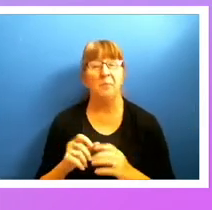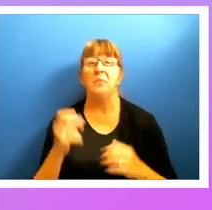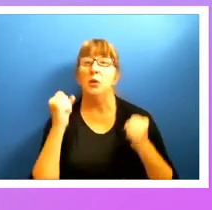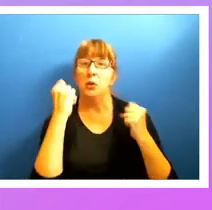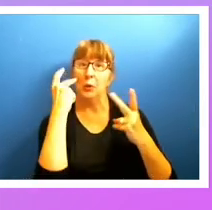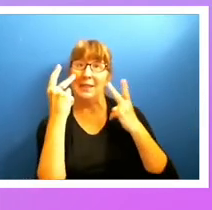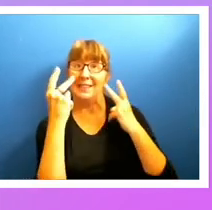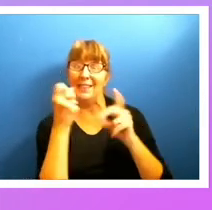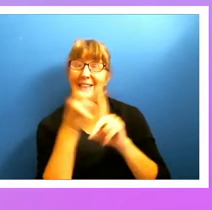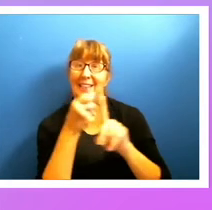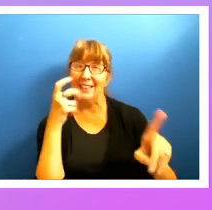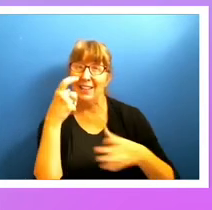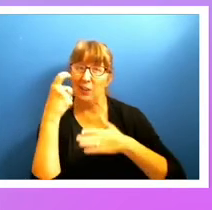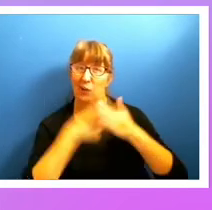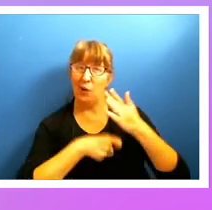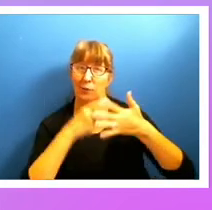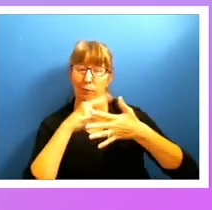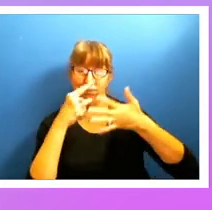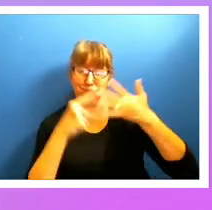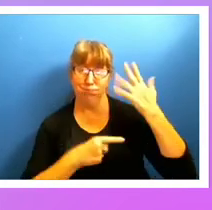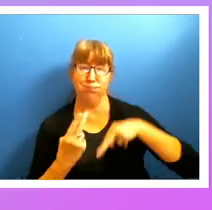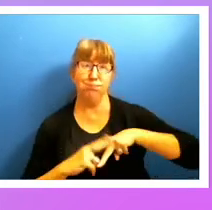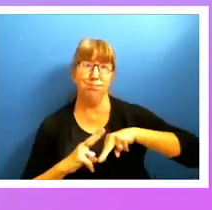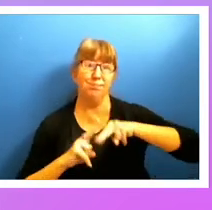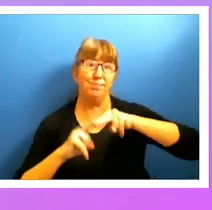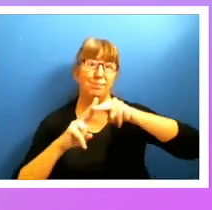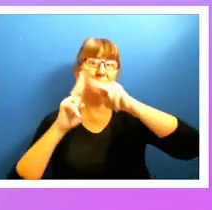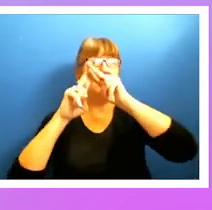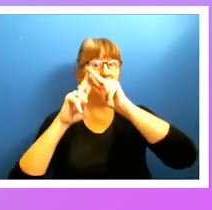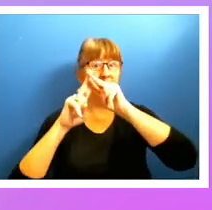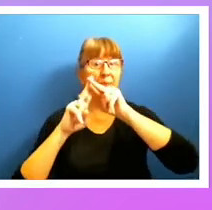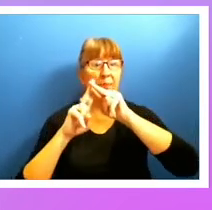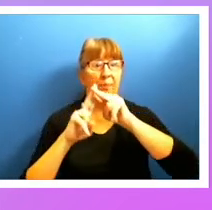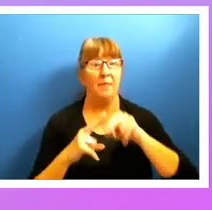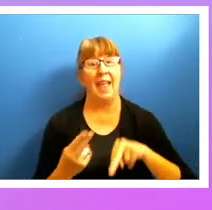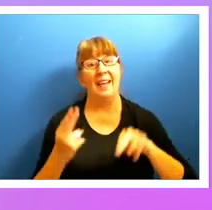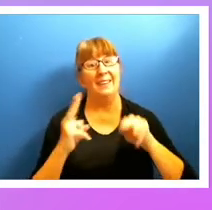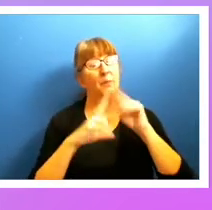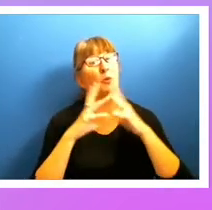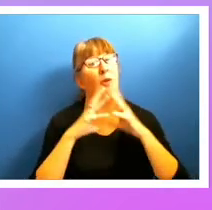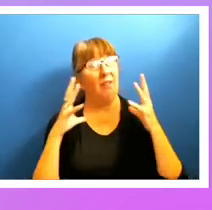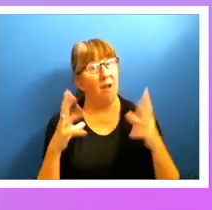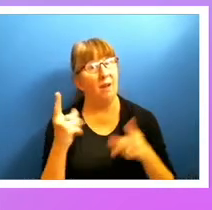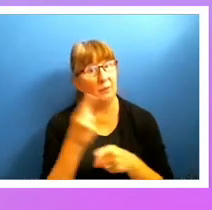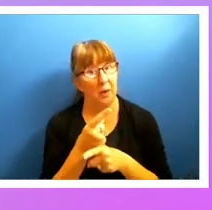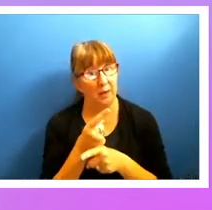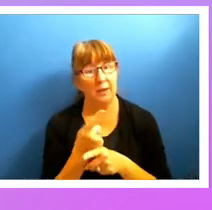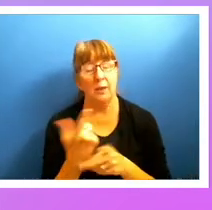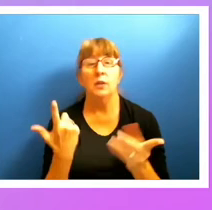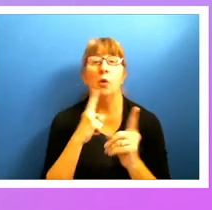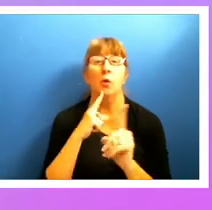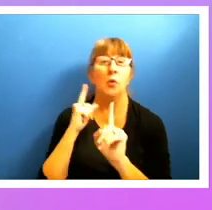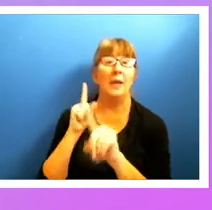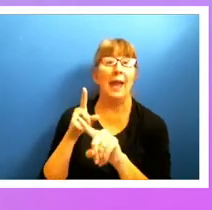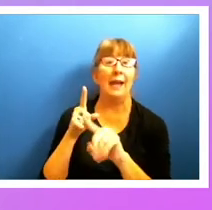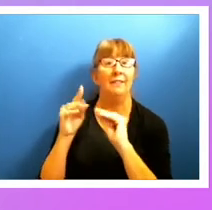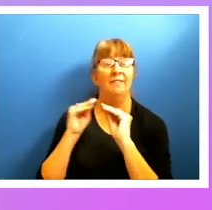extended costs on these, it very quickly adds up, it adds up to a lot, right? So the reactive fix